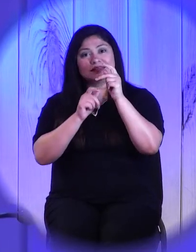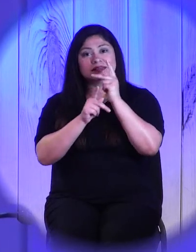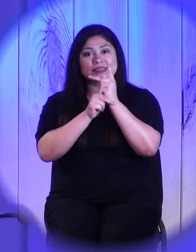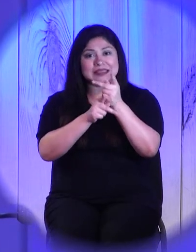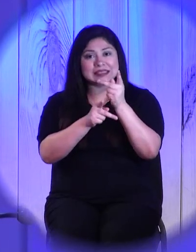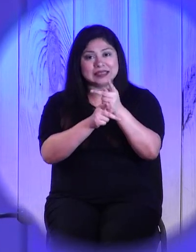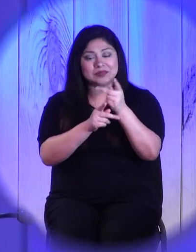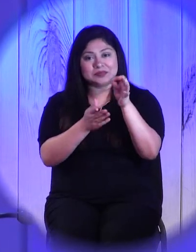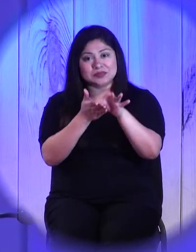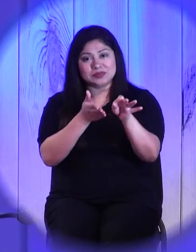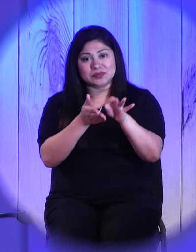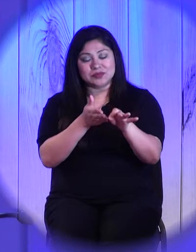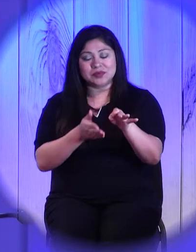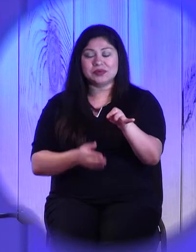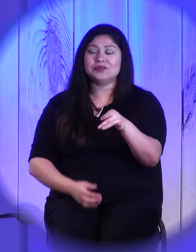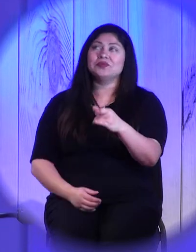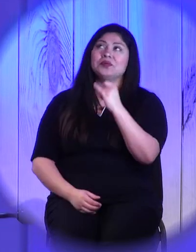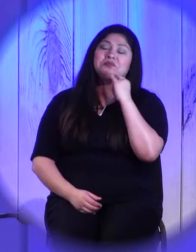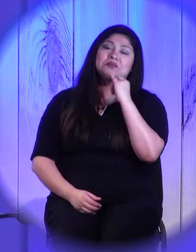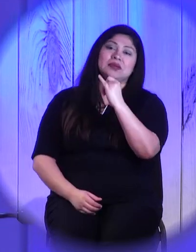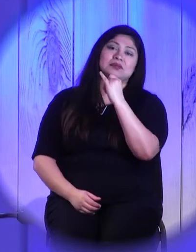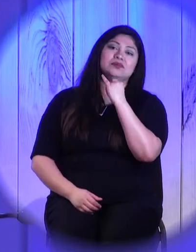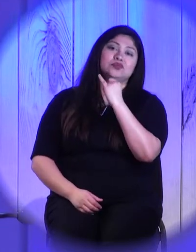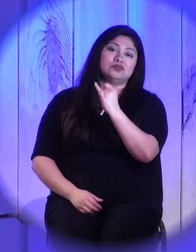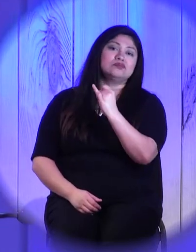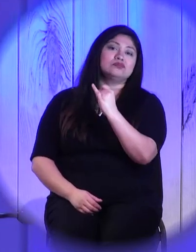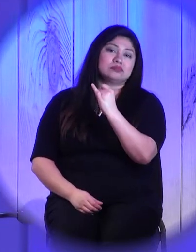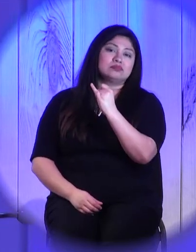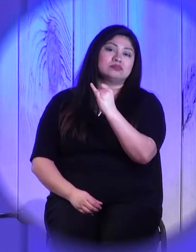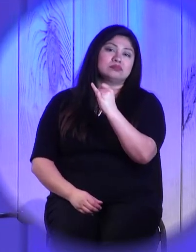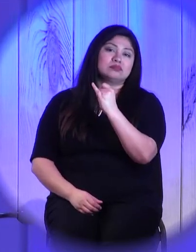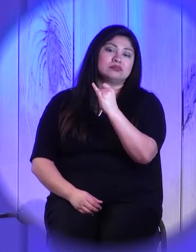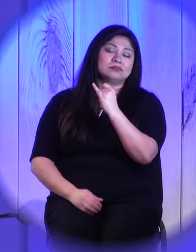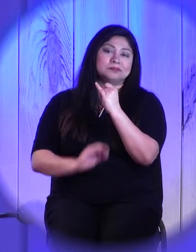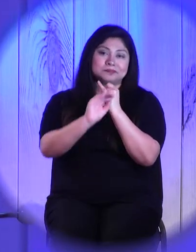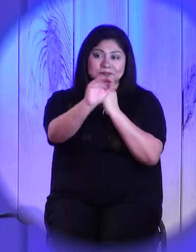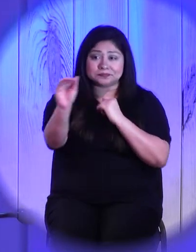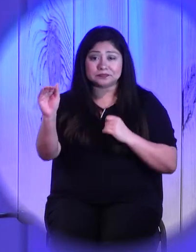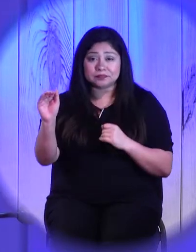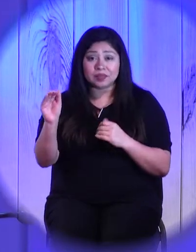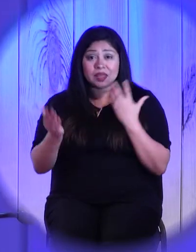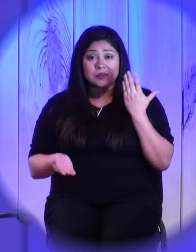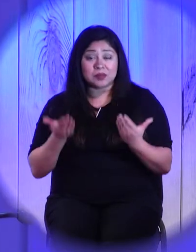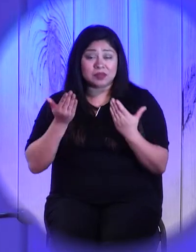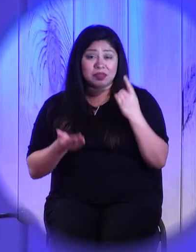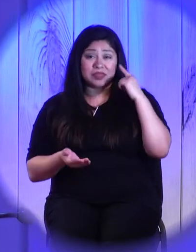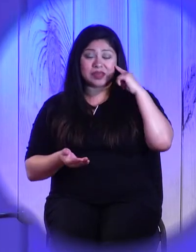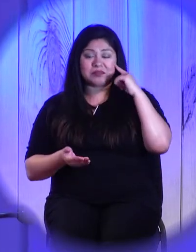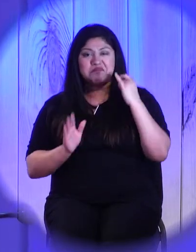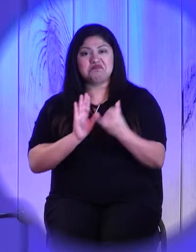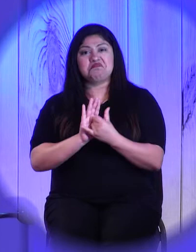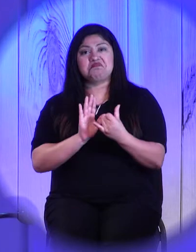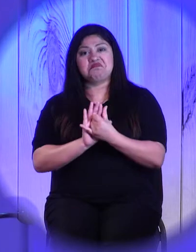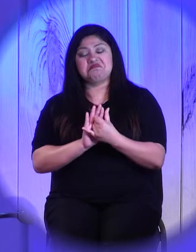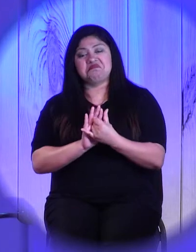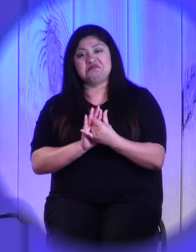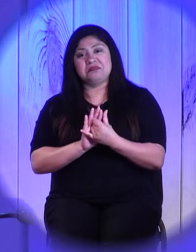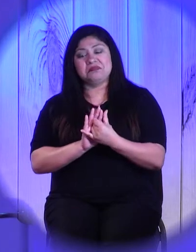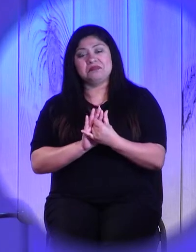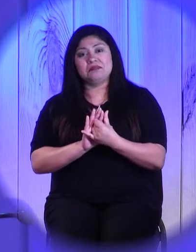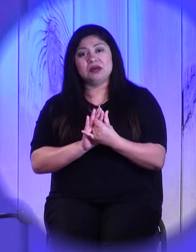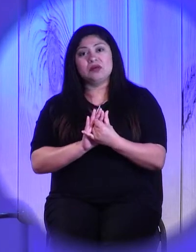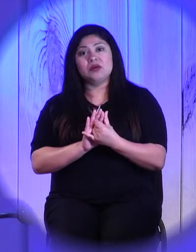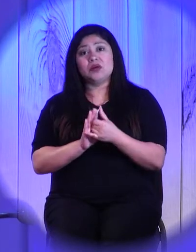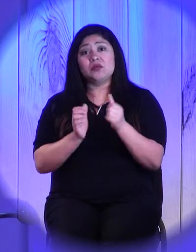and neither do I. Friends, we may not think it's possible, but with God's Spirit at work in us, we